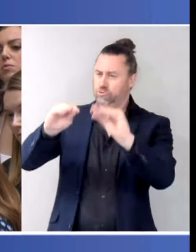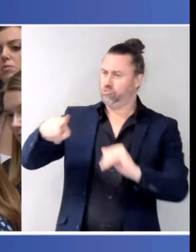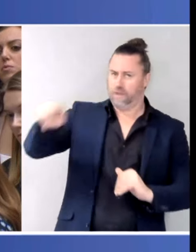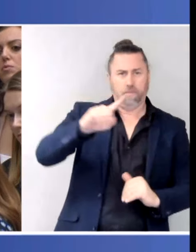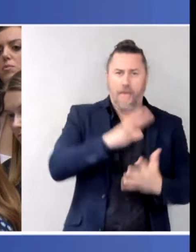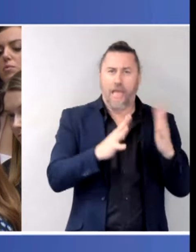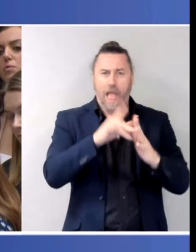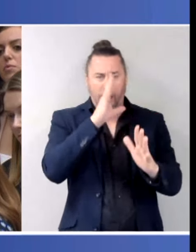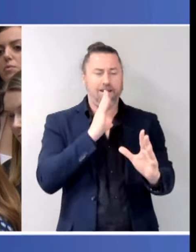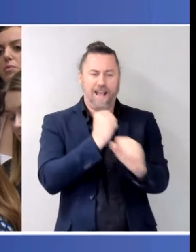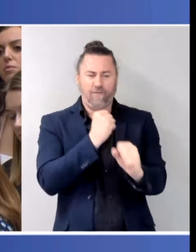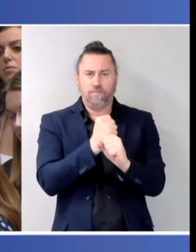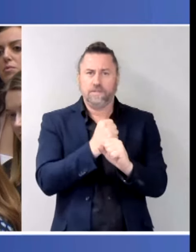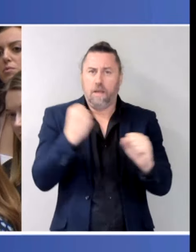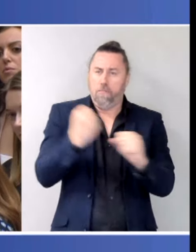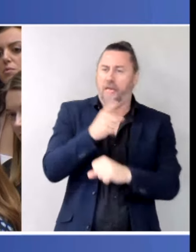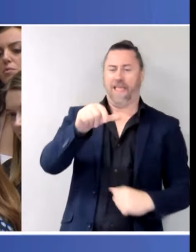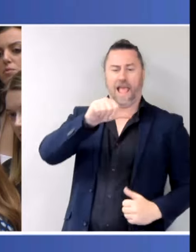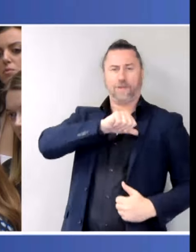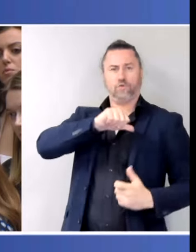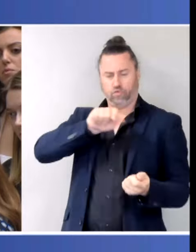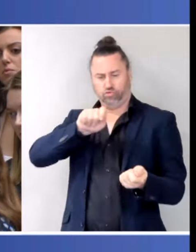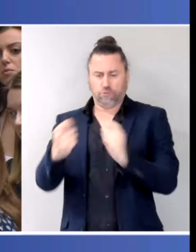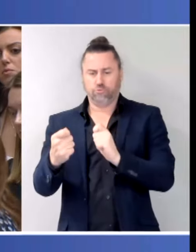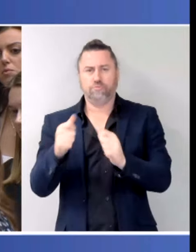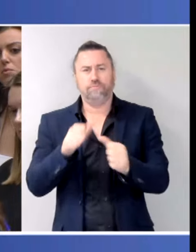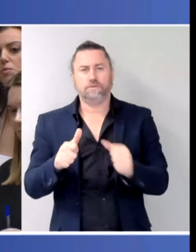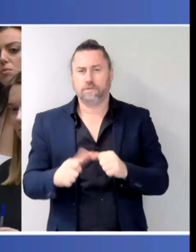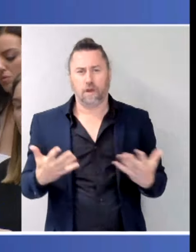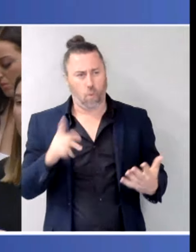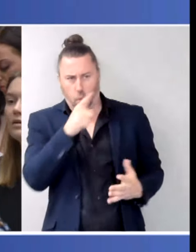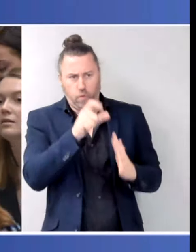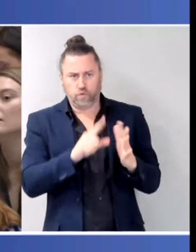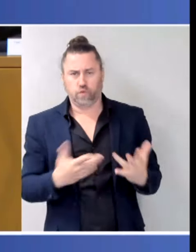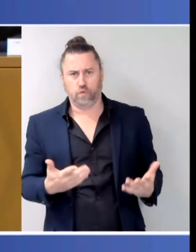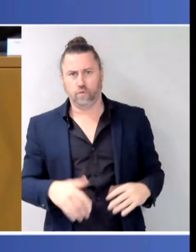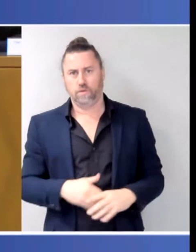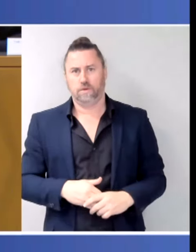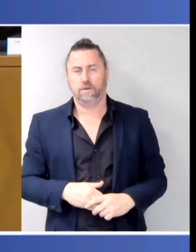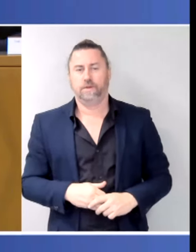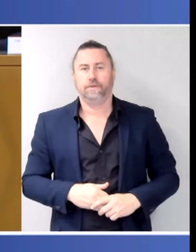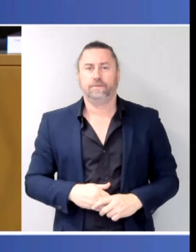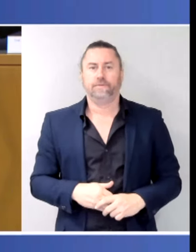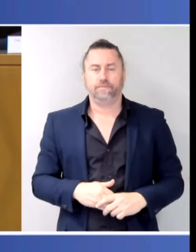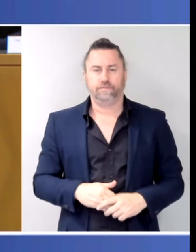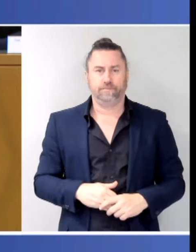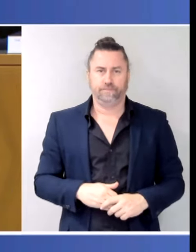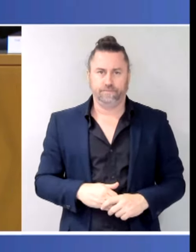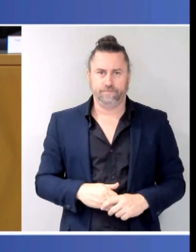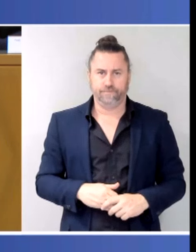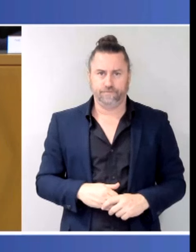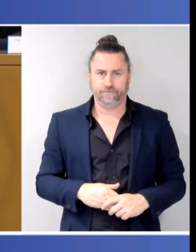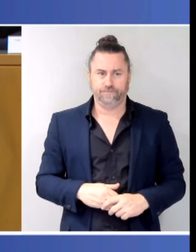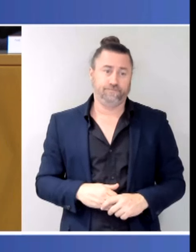what's in the announcement today to try and change that? Look, that is really an important